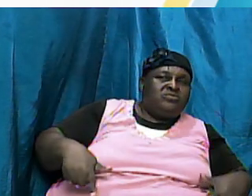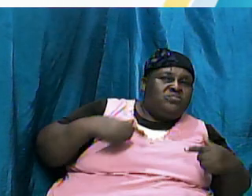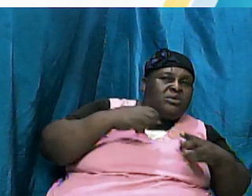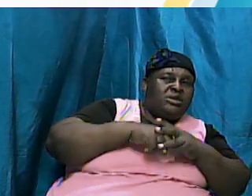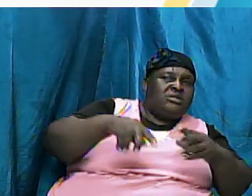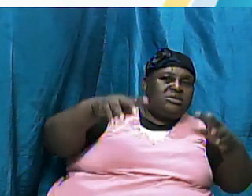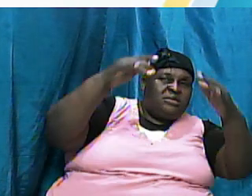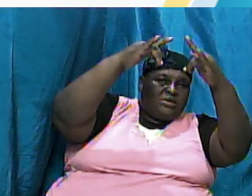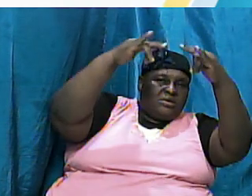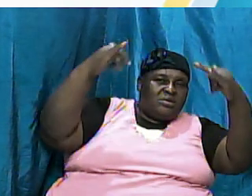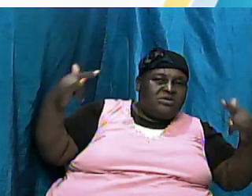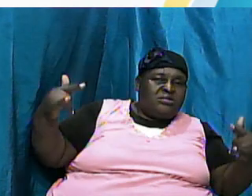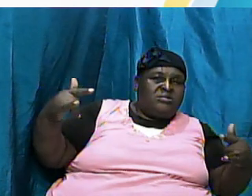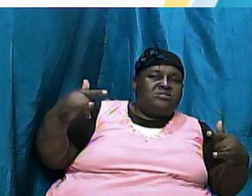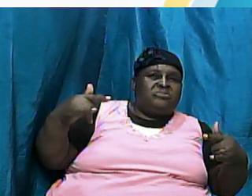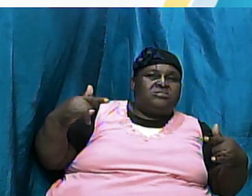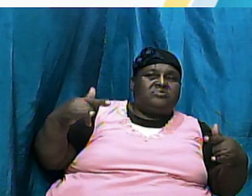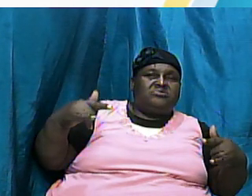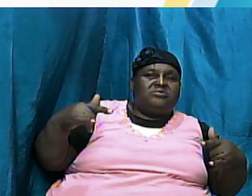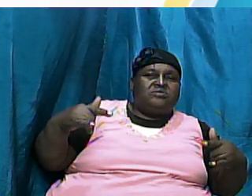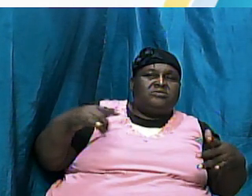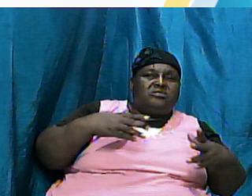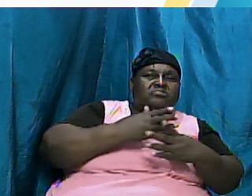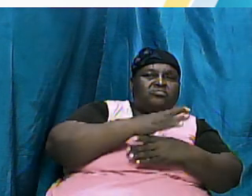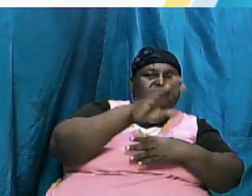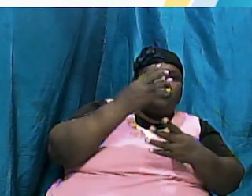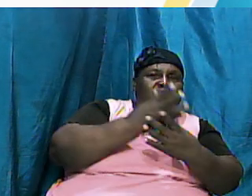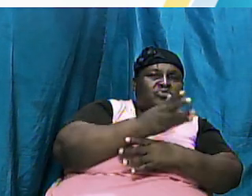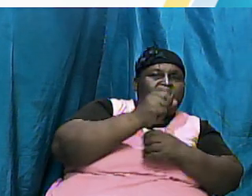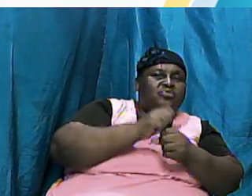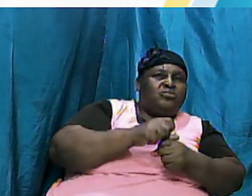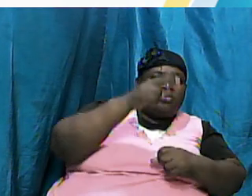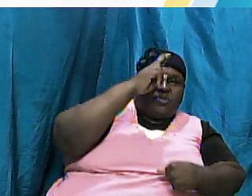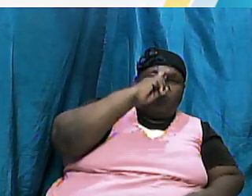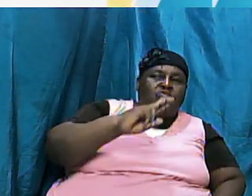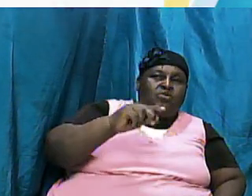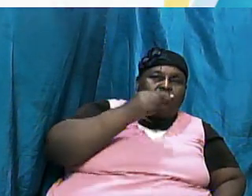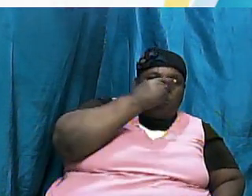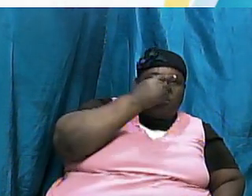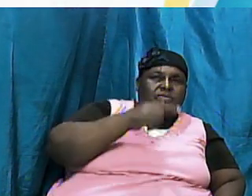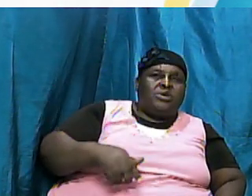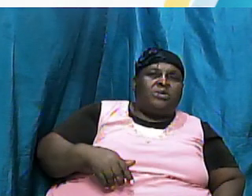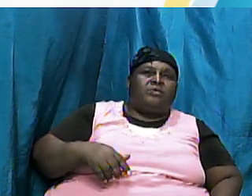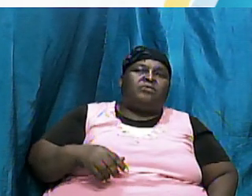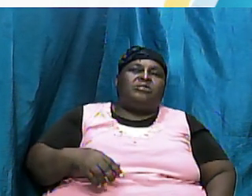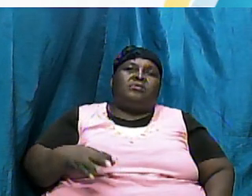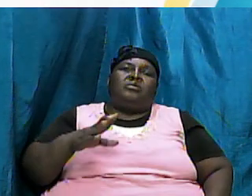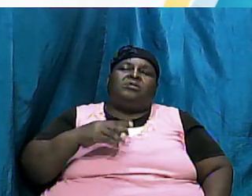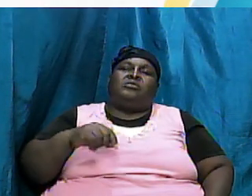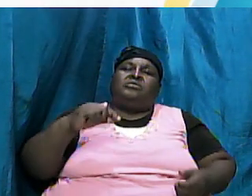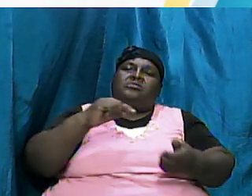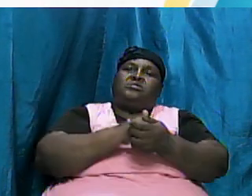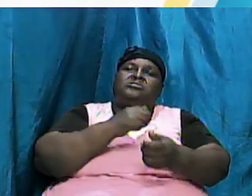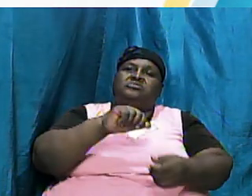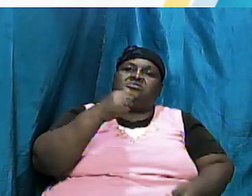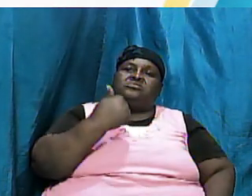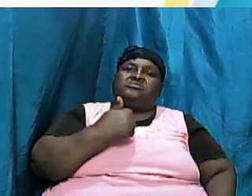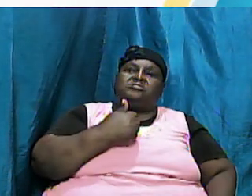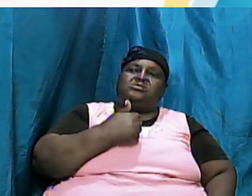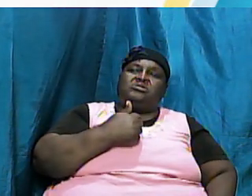domination of the Middle East so it is very possible when there is a set of folks that do